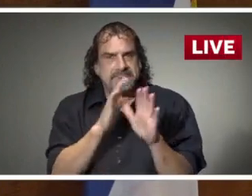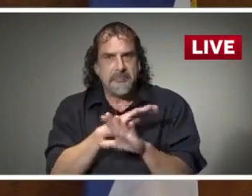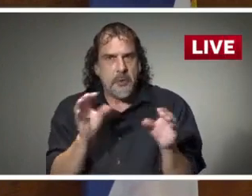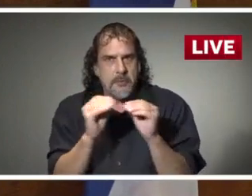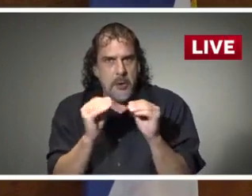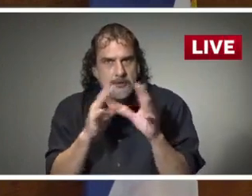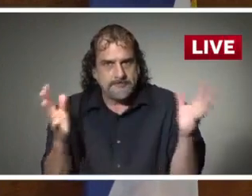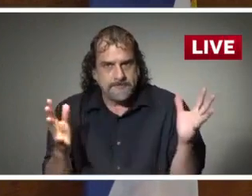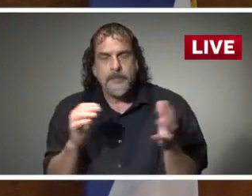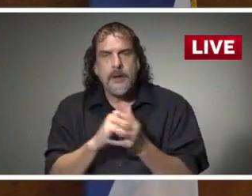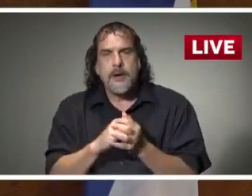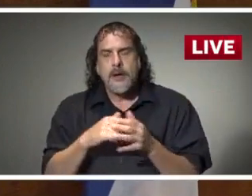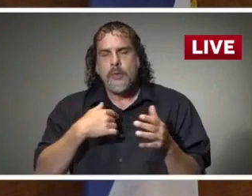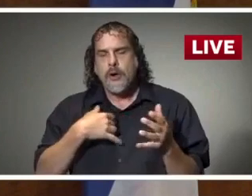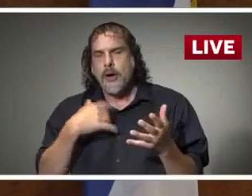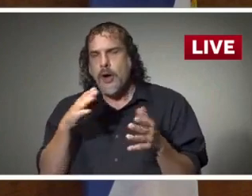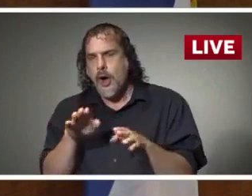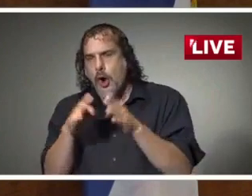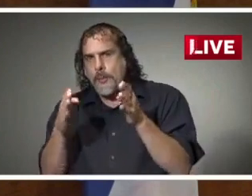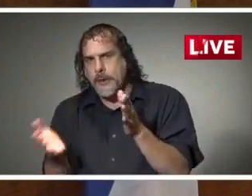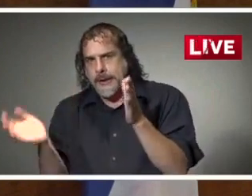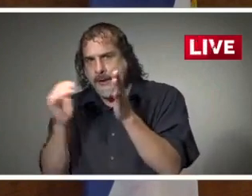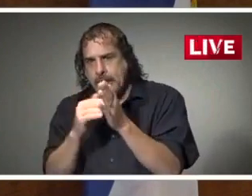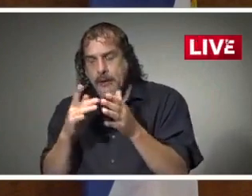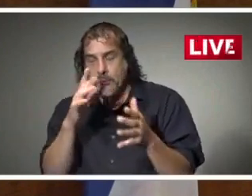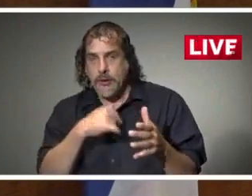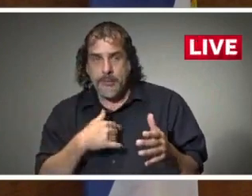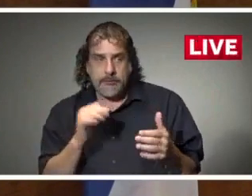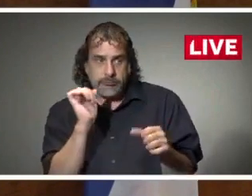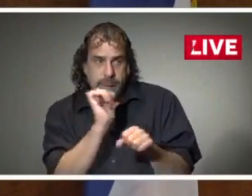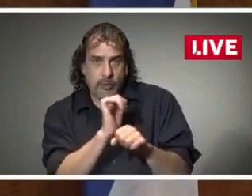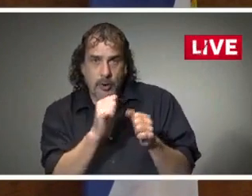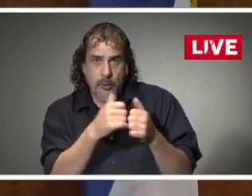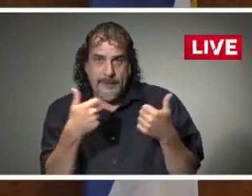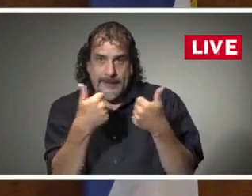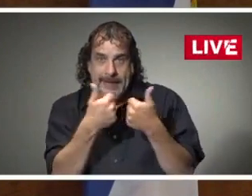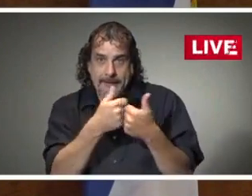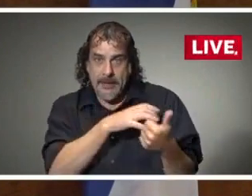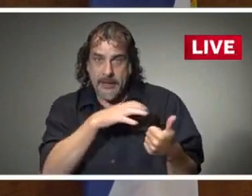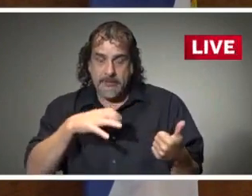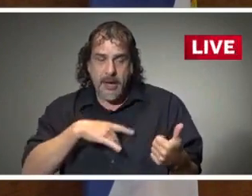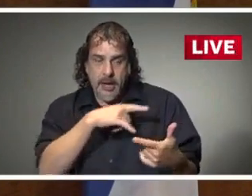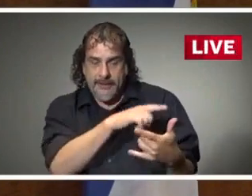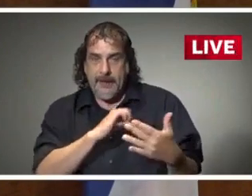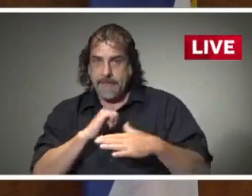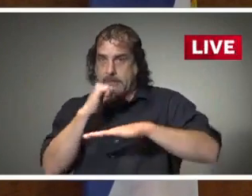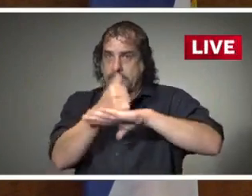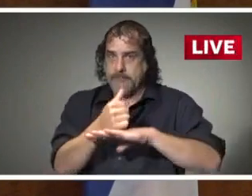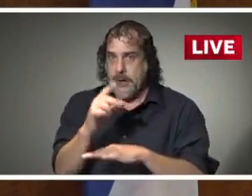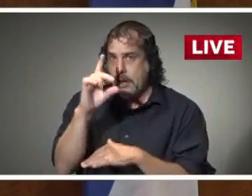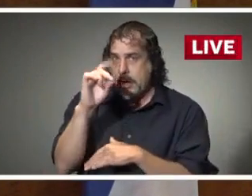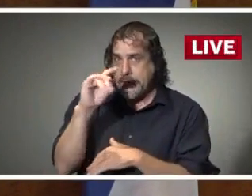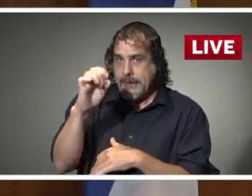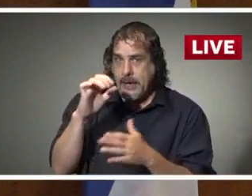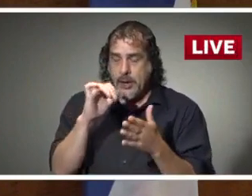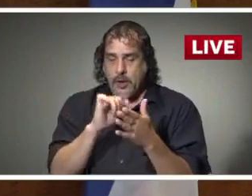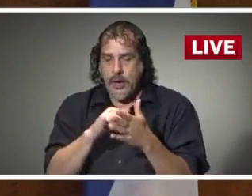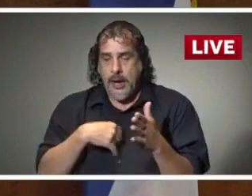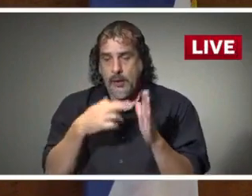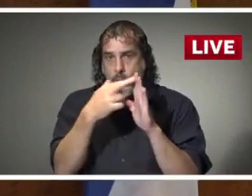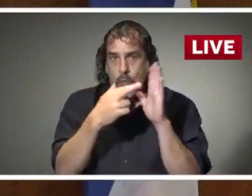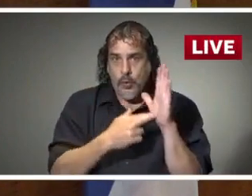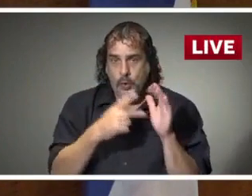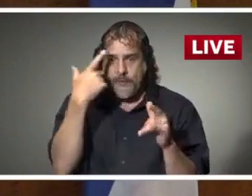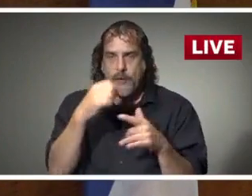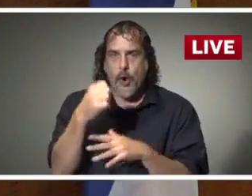another reopening. We have been working with the Gaming Commission and they have set a date and guidelines for casino workers to